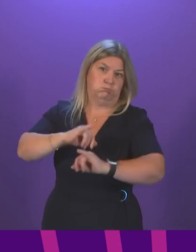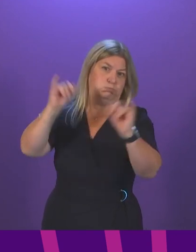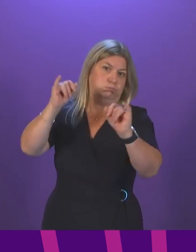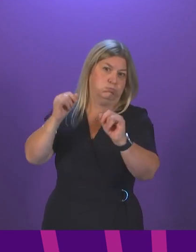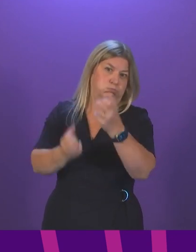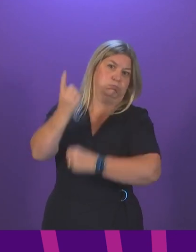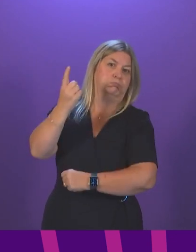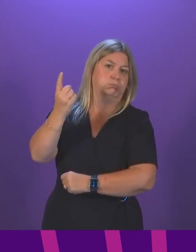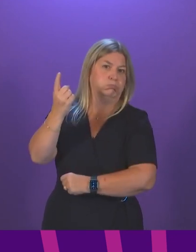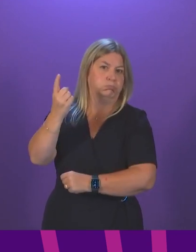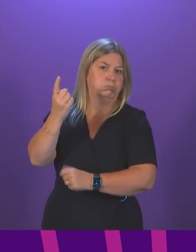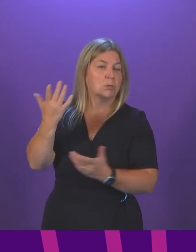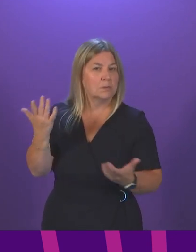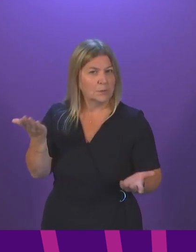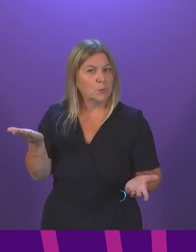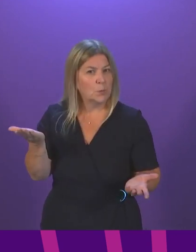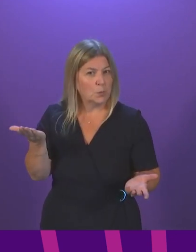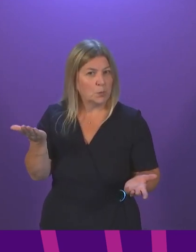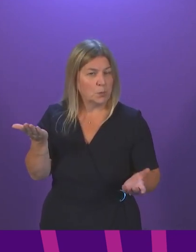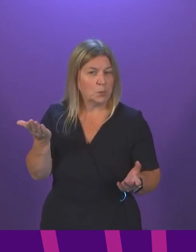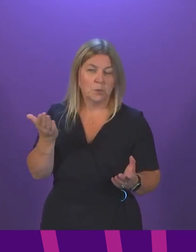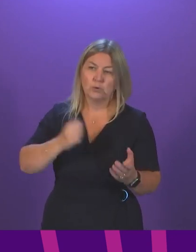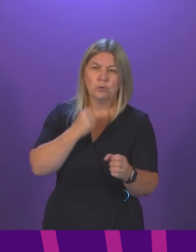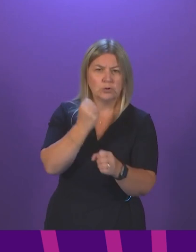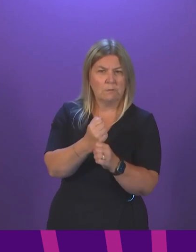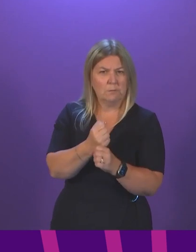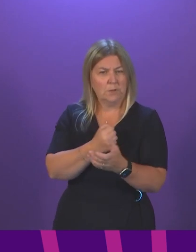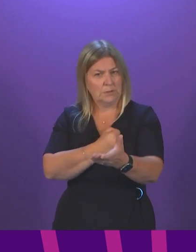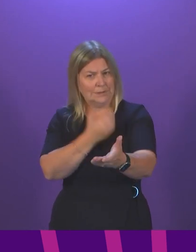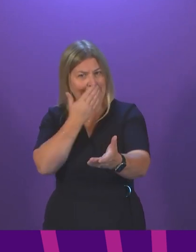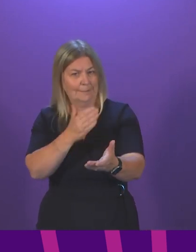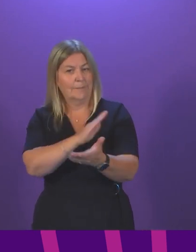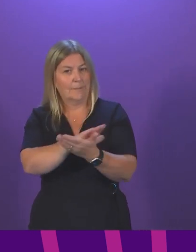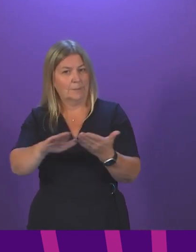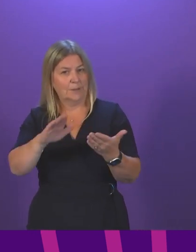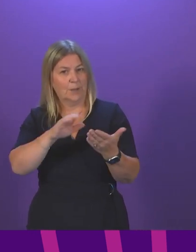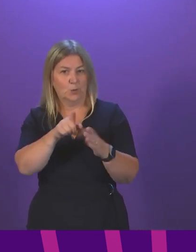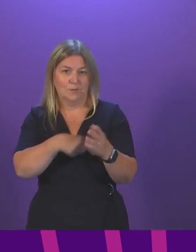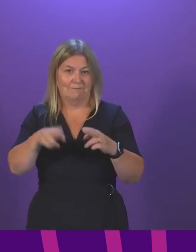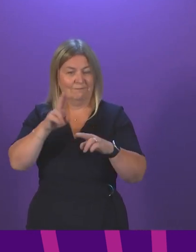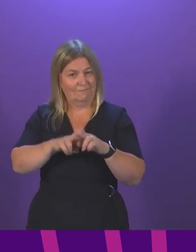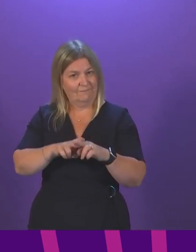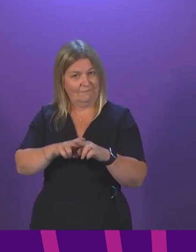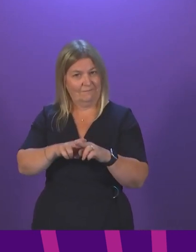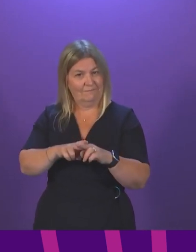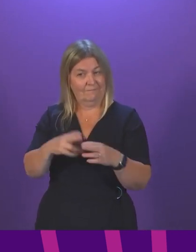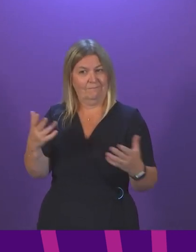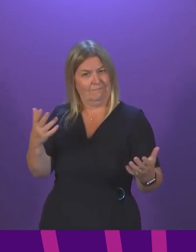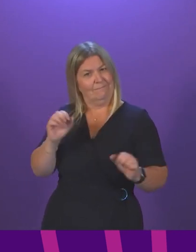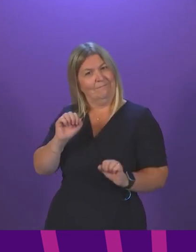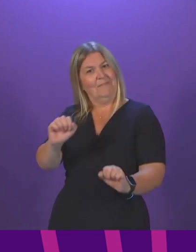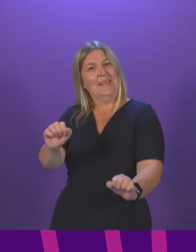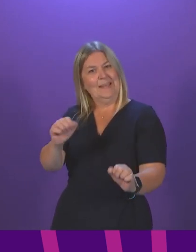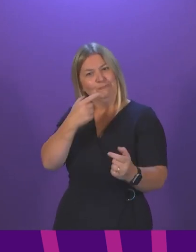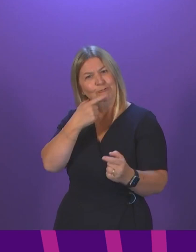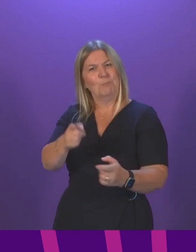calls. But what about the Scottish Government? Hamza Youssef's response is to tell people to think twice before they